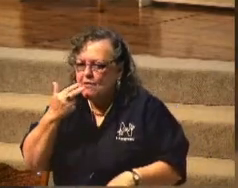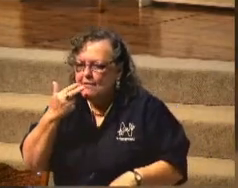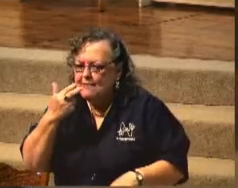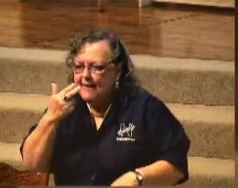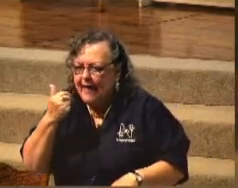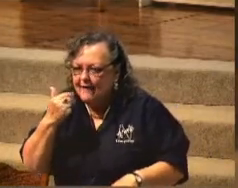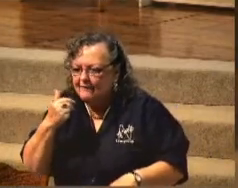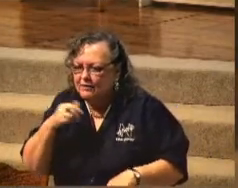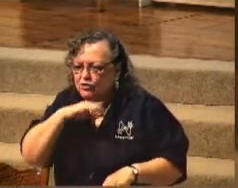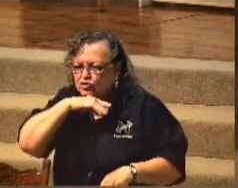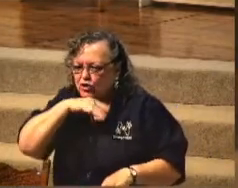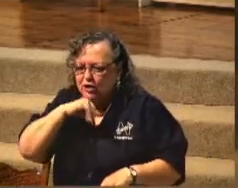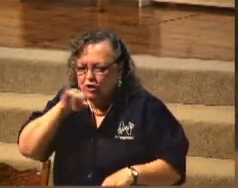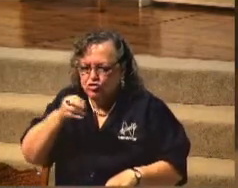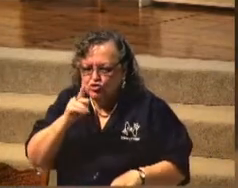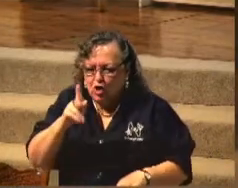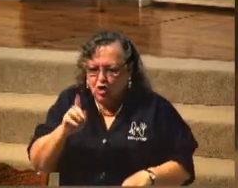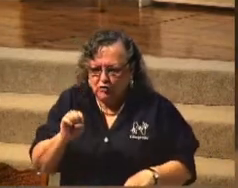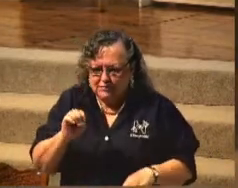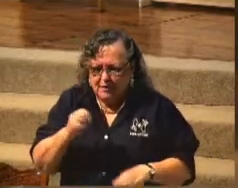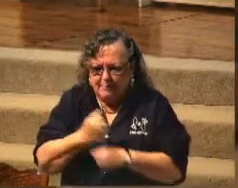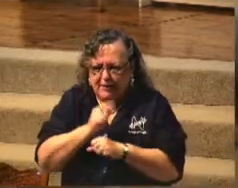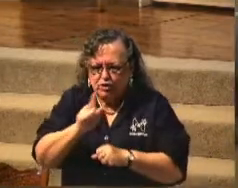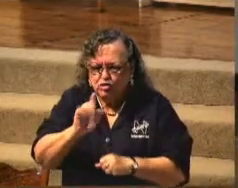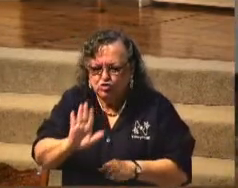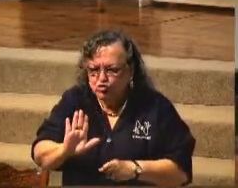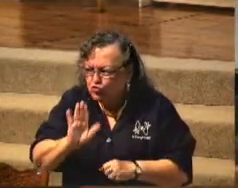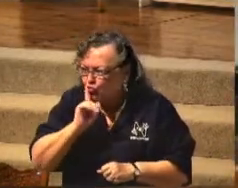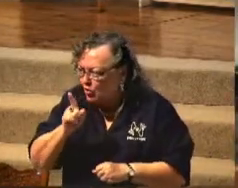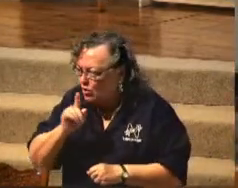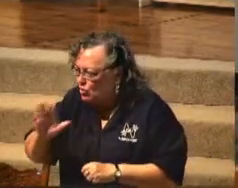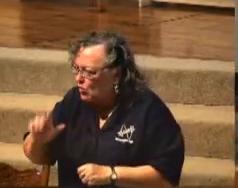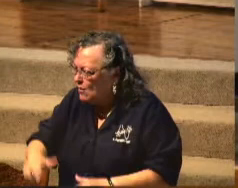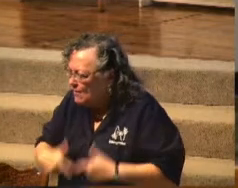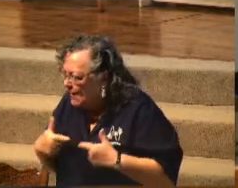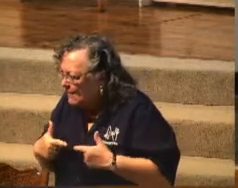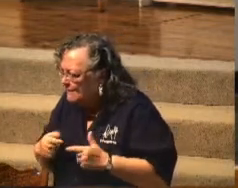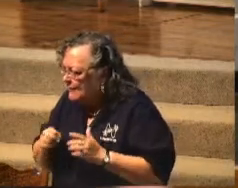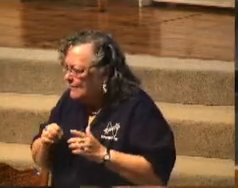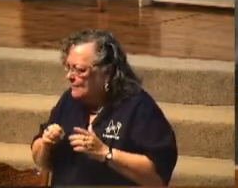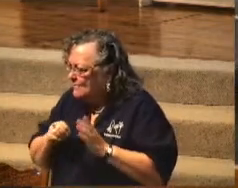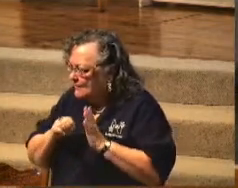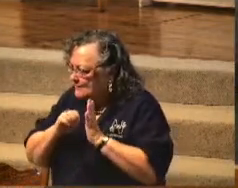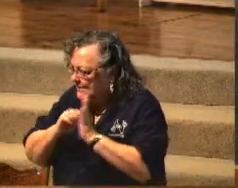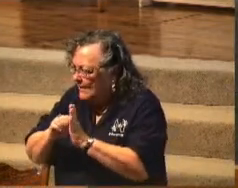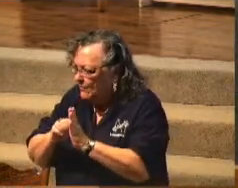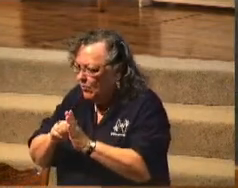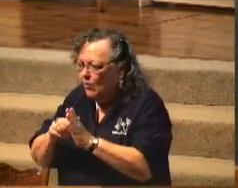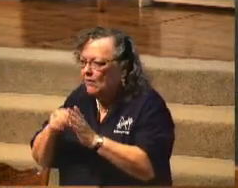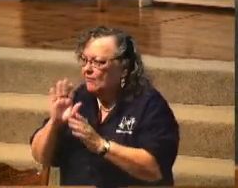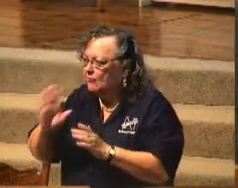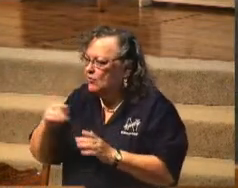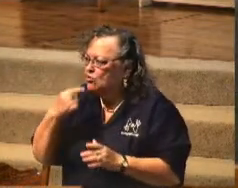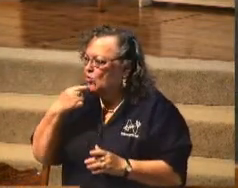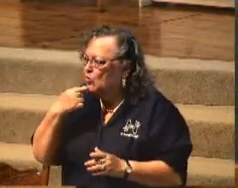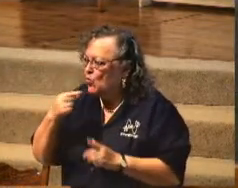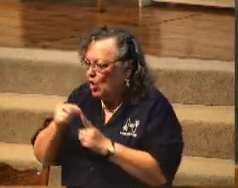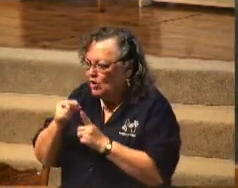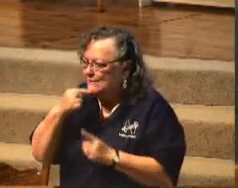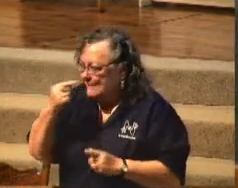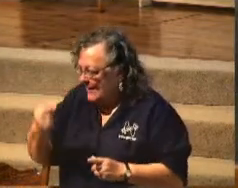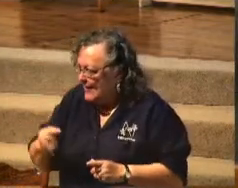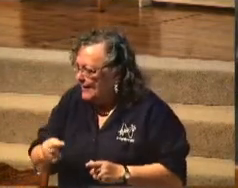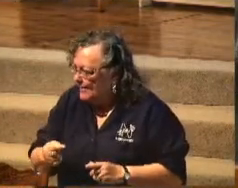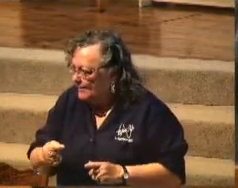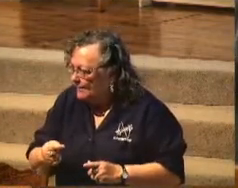Make sure that your life backs up what your lips say. That's probably one of the greatest hindrances to people witnessing is because